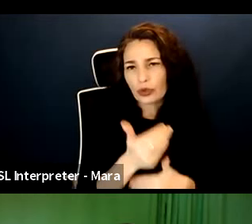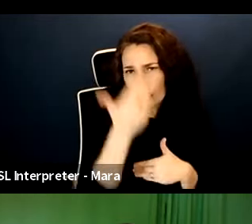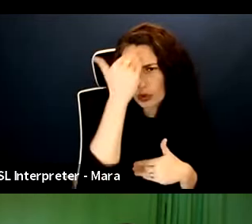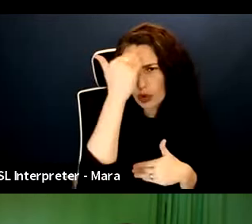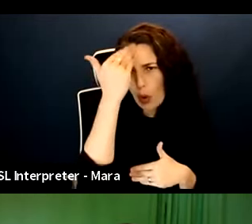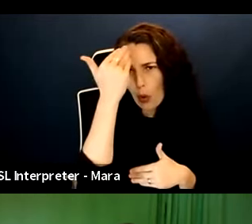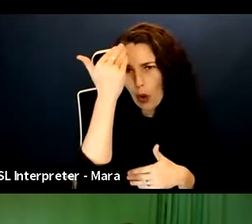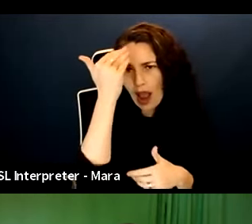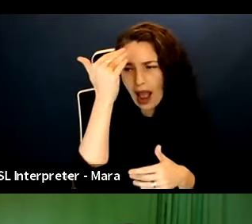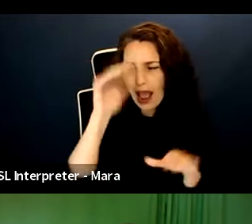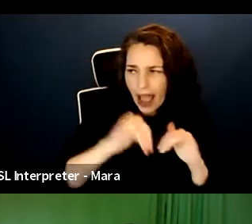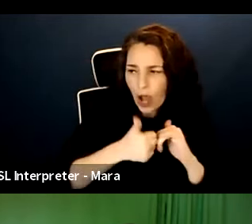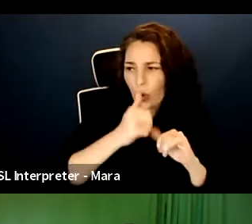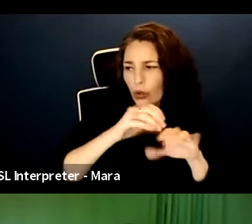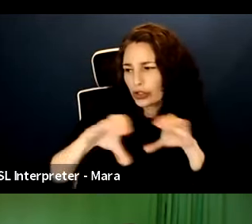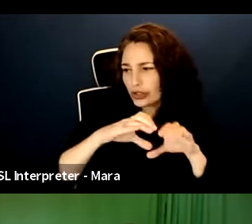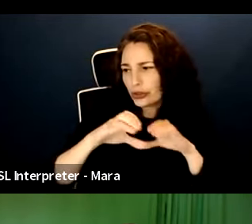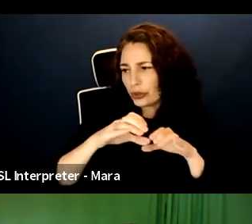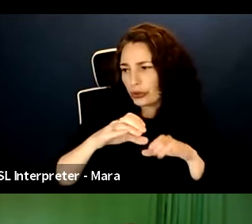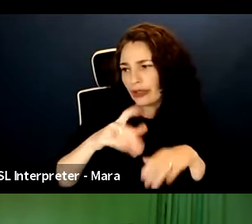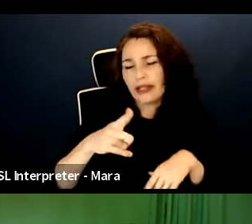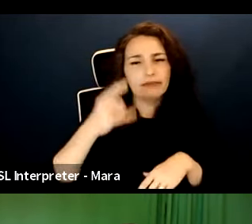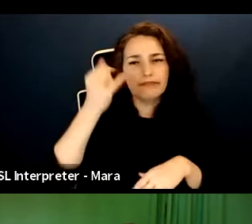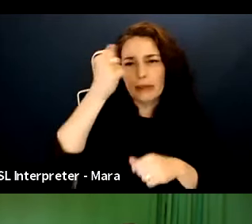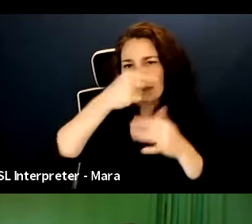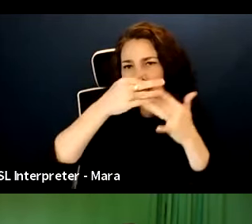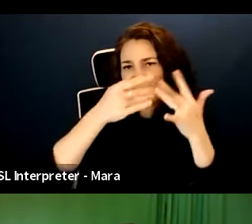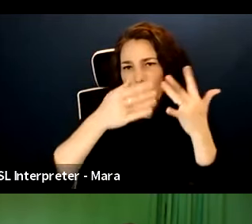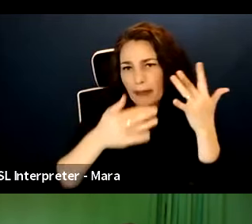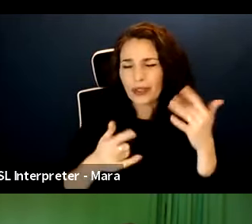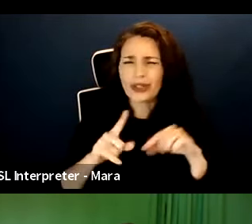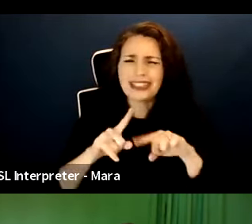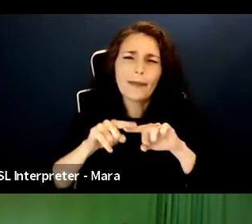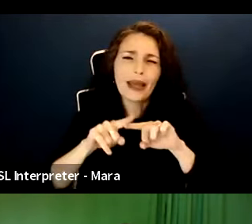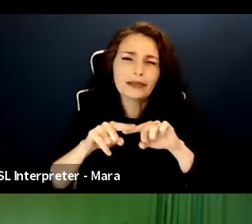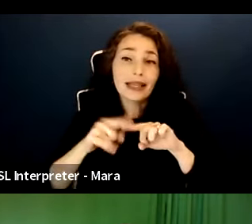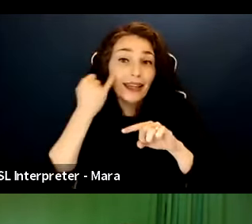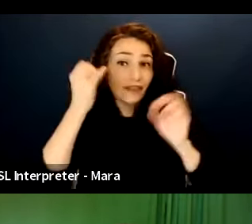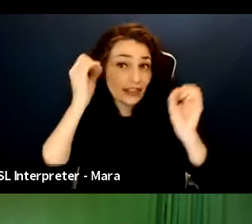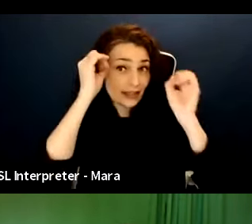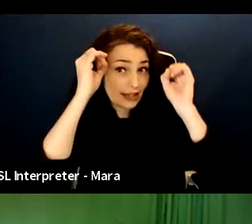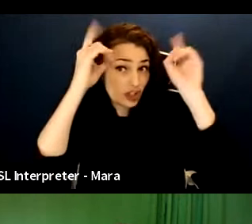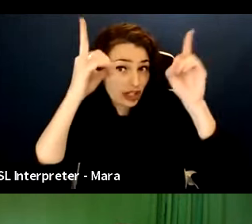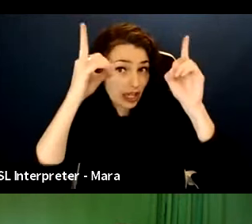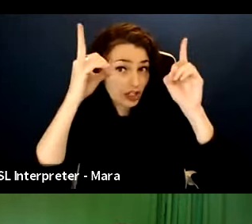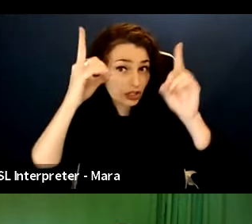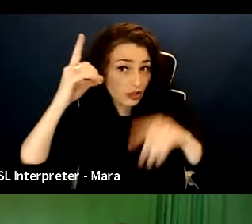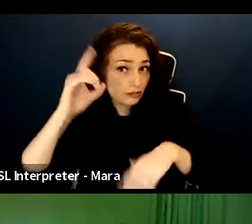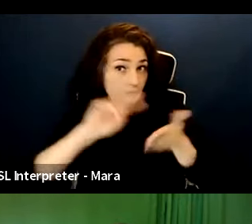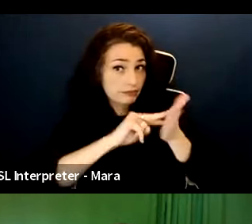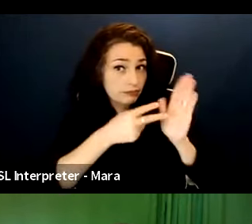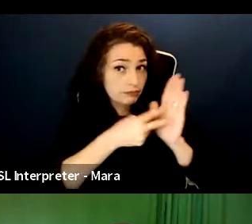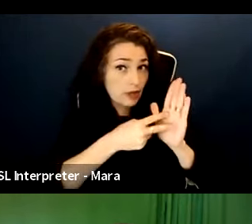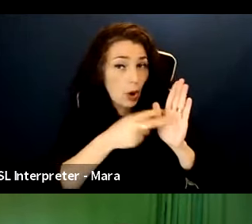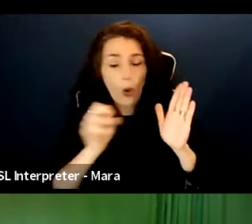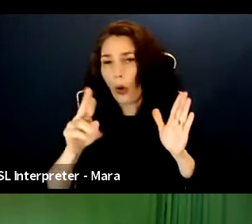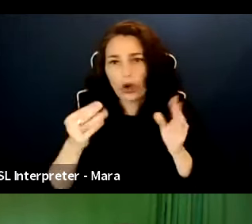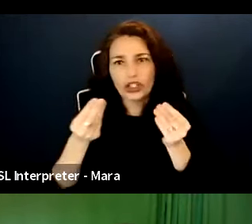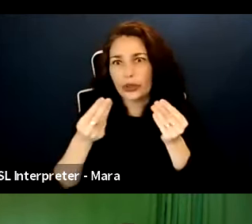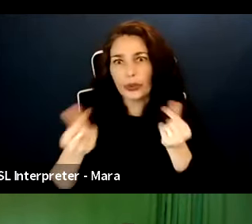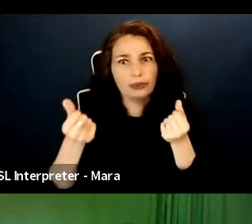and final cast lists. So it really is, it can be an educational use of how you do it, or really it's an efficiency thing.